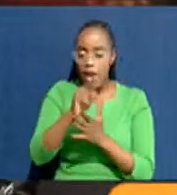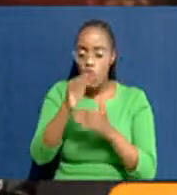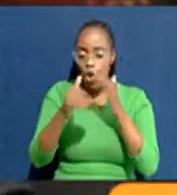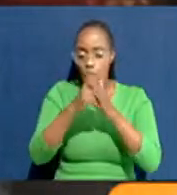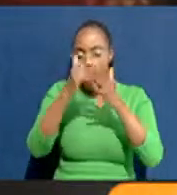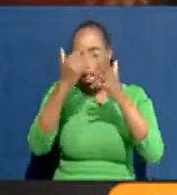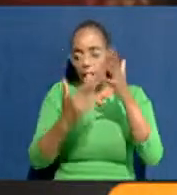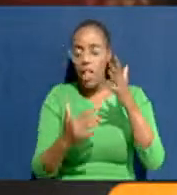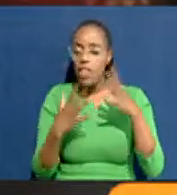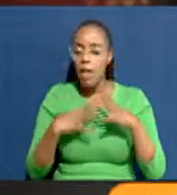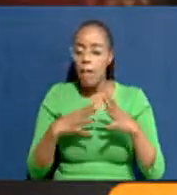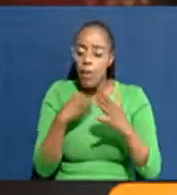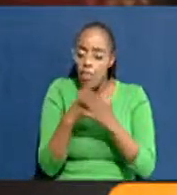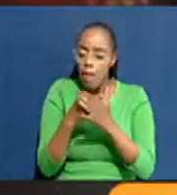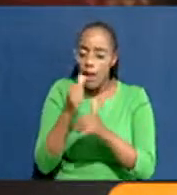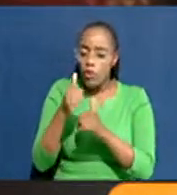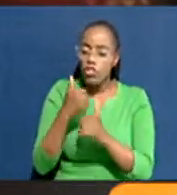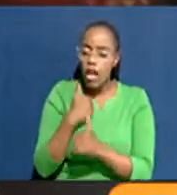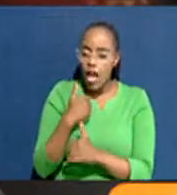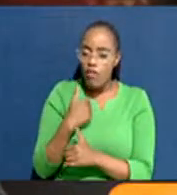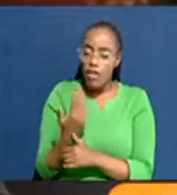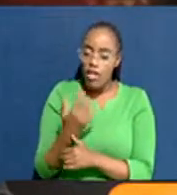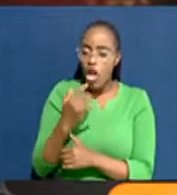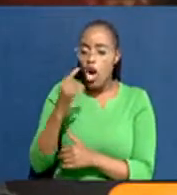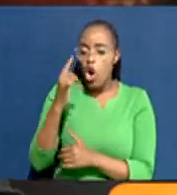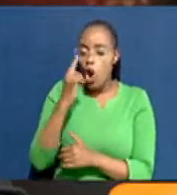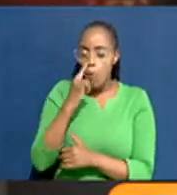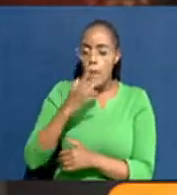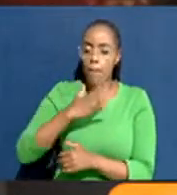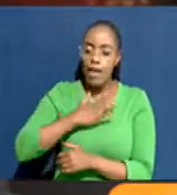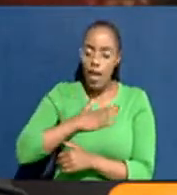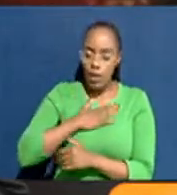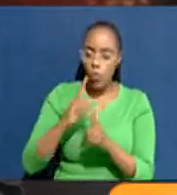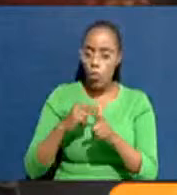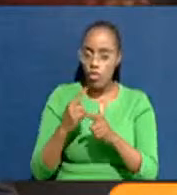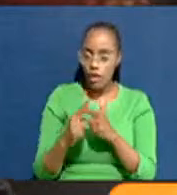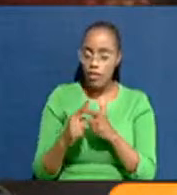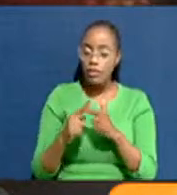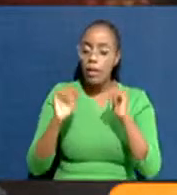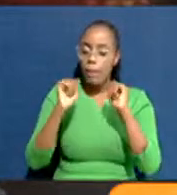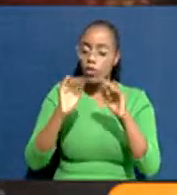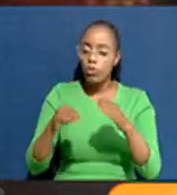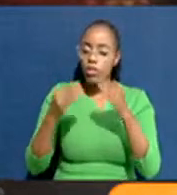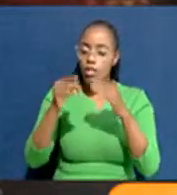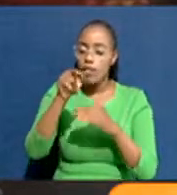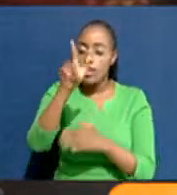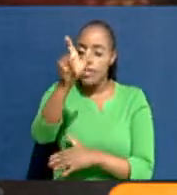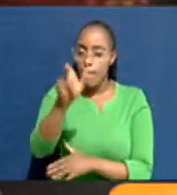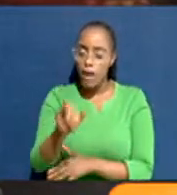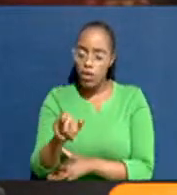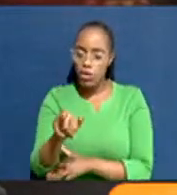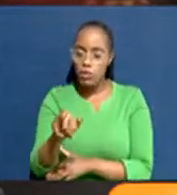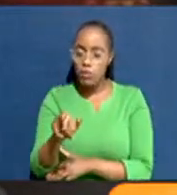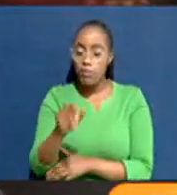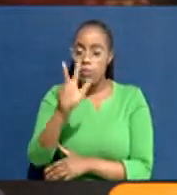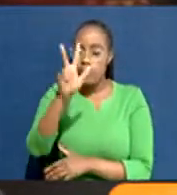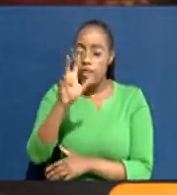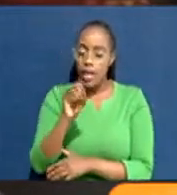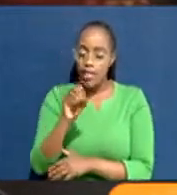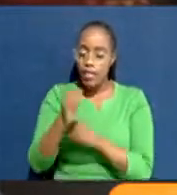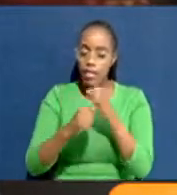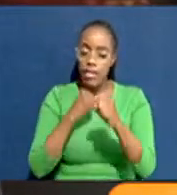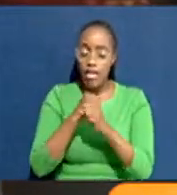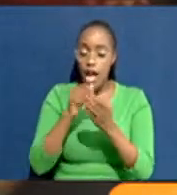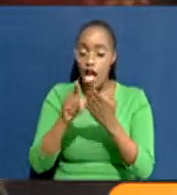those people with the money they already have in Bumayangu. And starting to say that, okay, fine, we are going to give this person a 30-year mortgage.